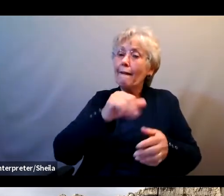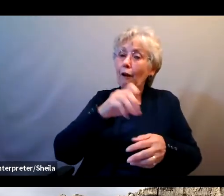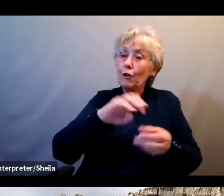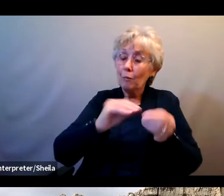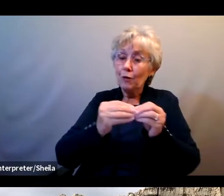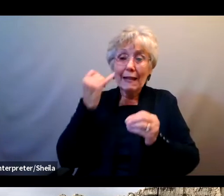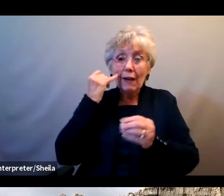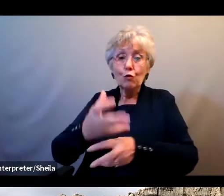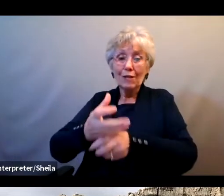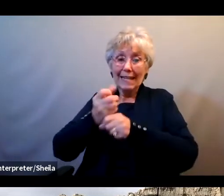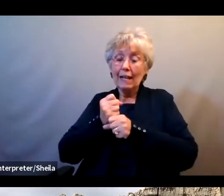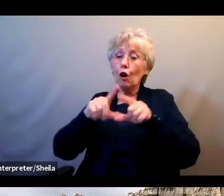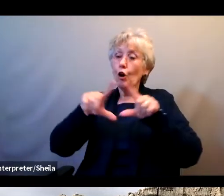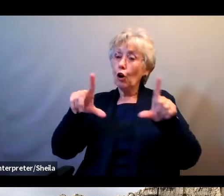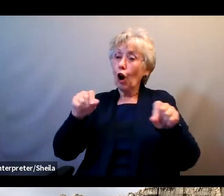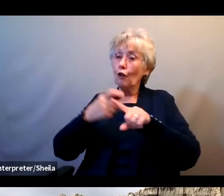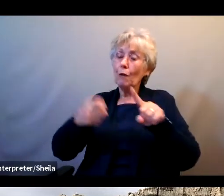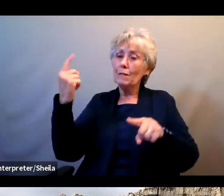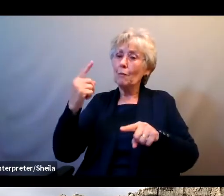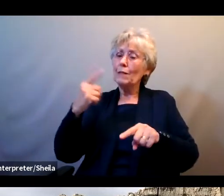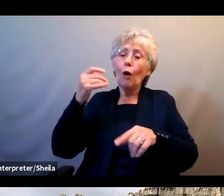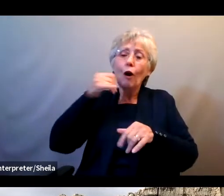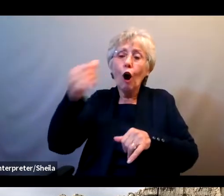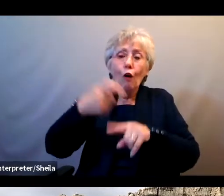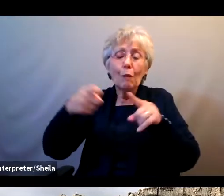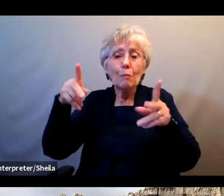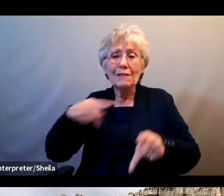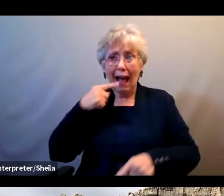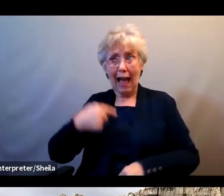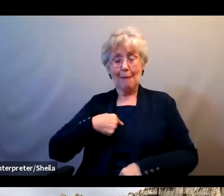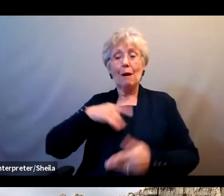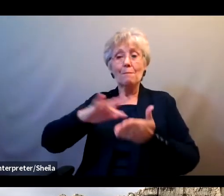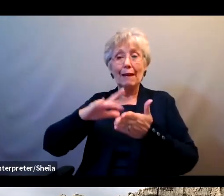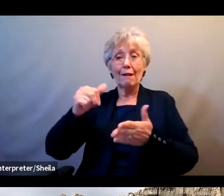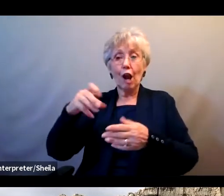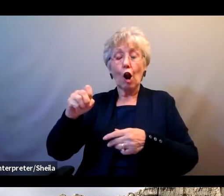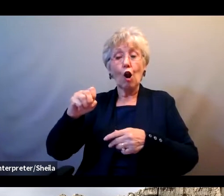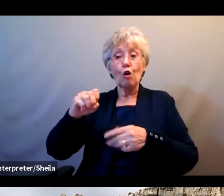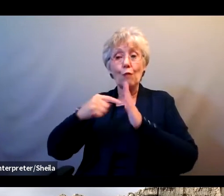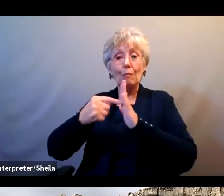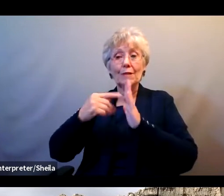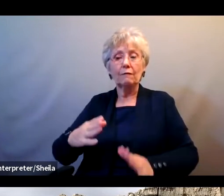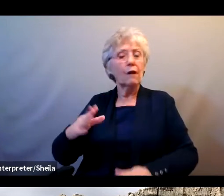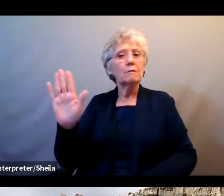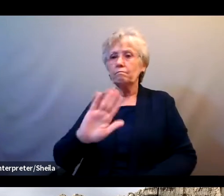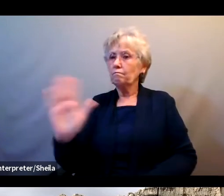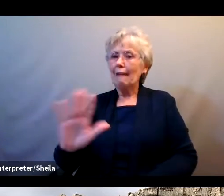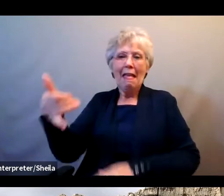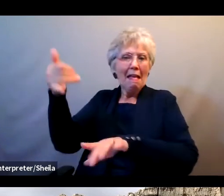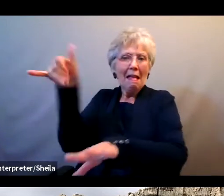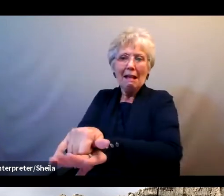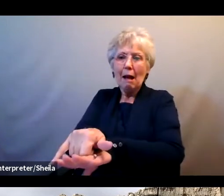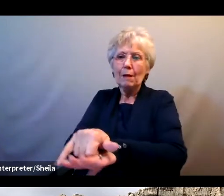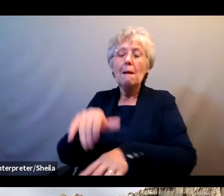who says they're a Medicare rep, and they ask for this information, hang up. It's a scam. It's not Medicare